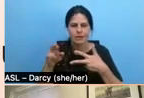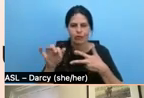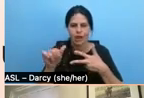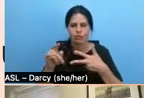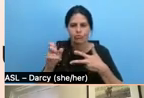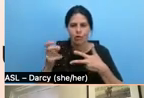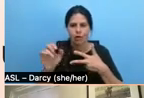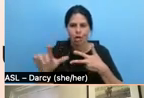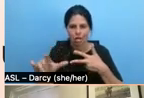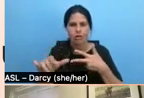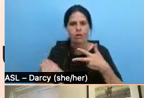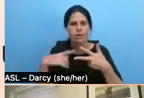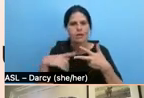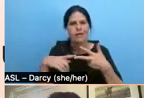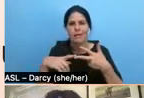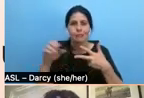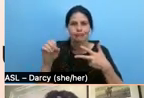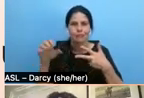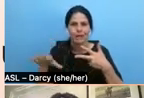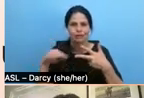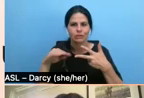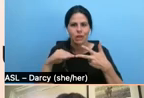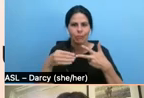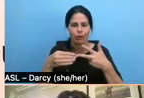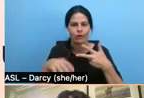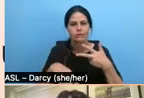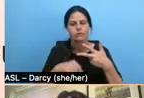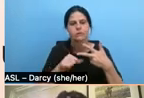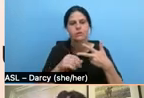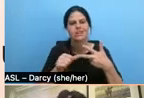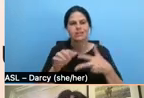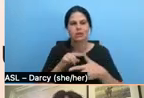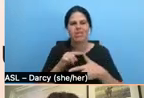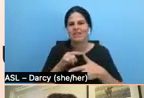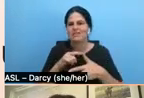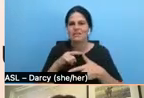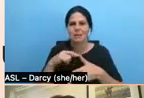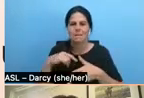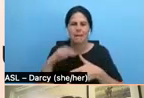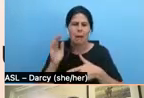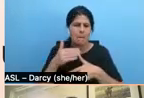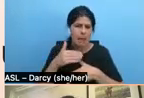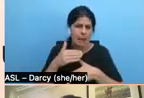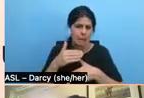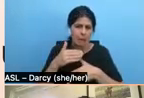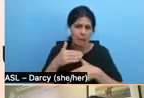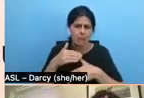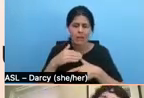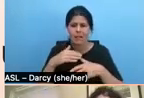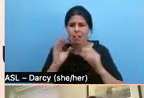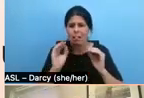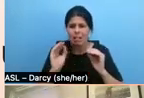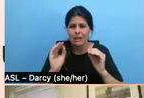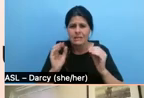what you, the very, very least amount of money you can like, everything goes wrong with funding. You have no funding.